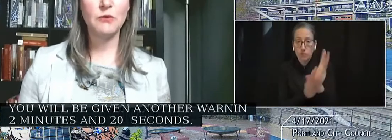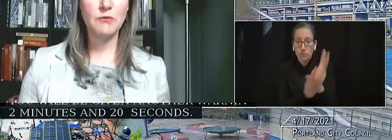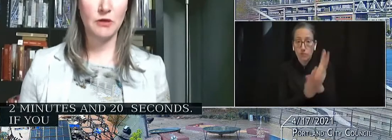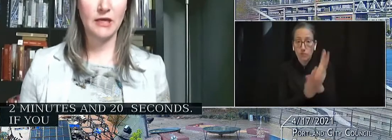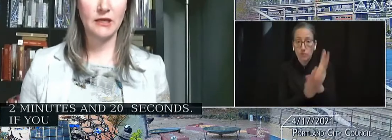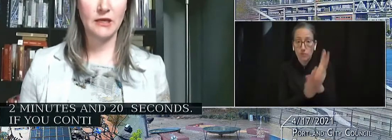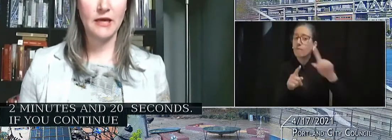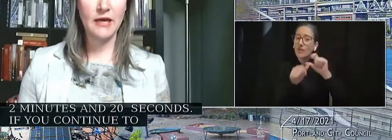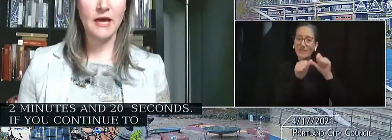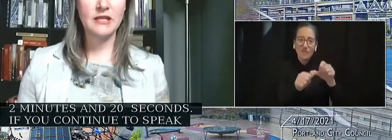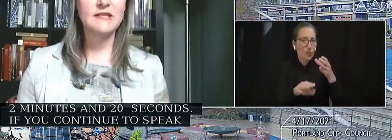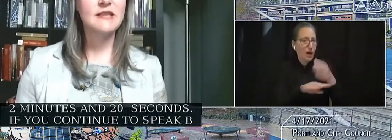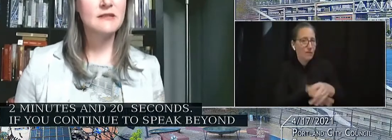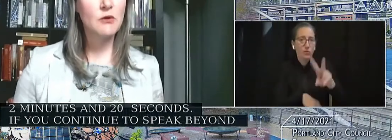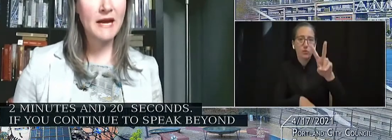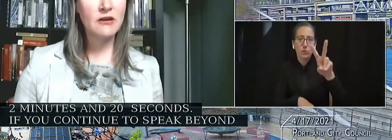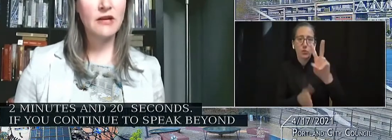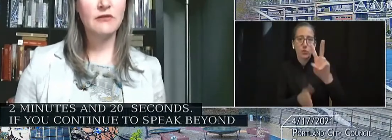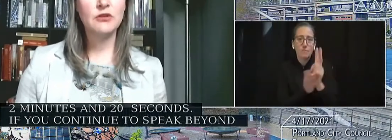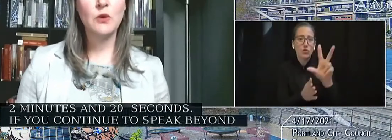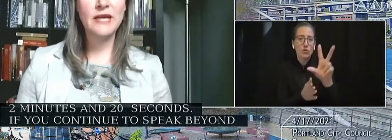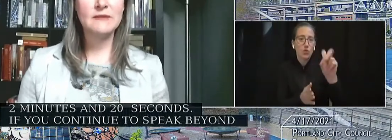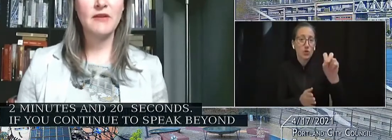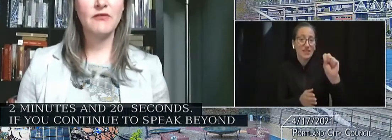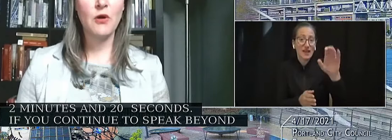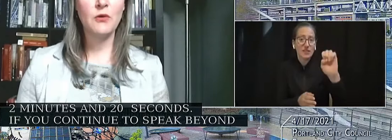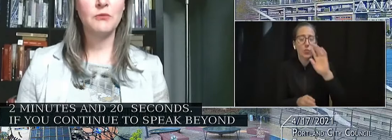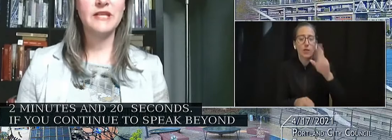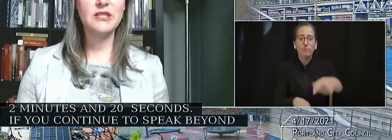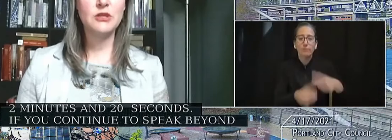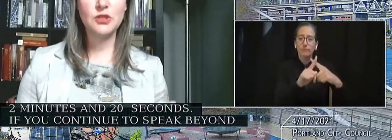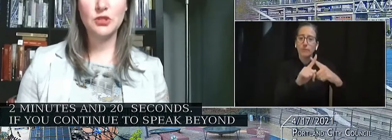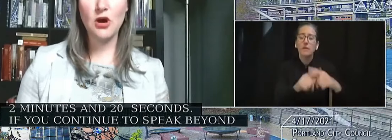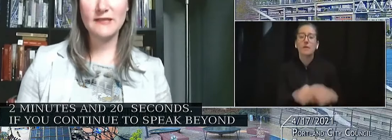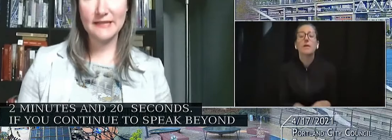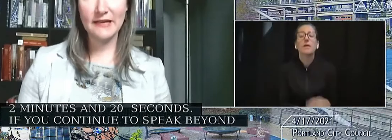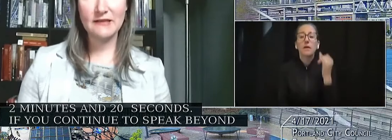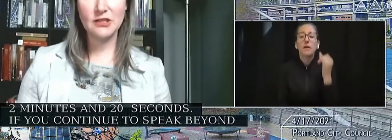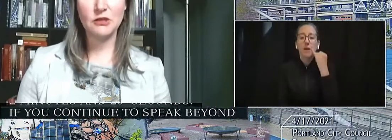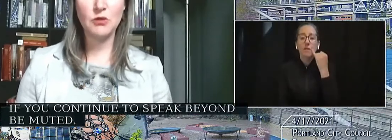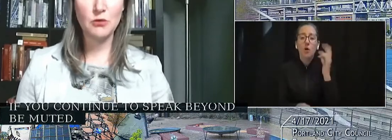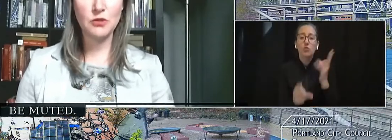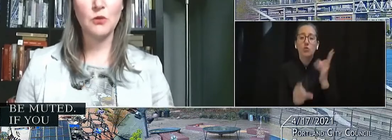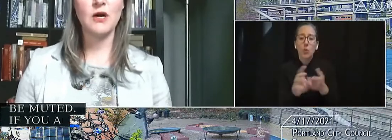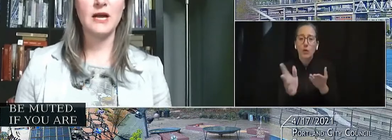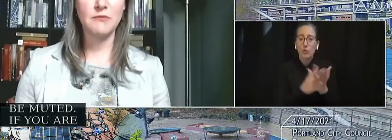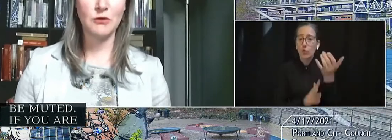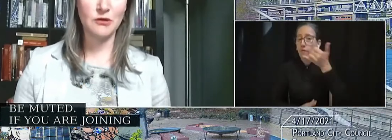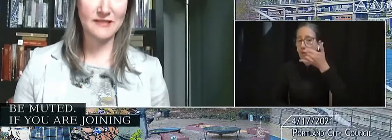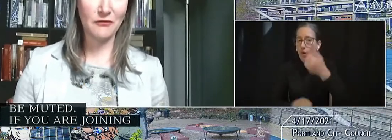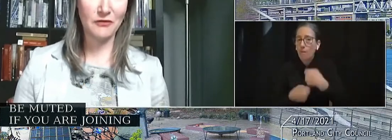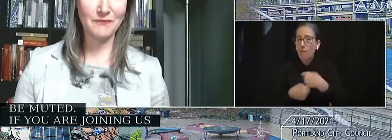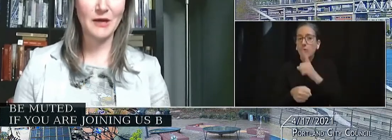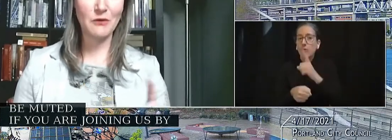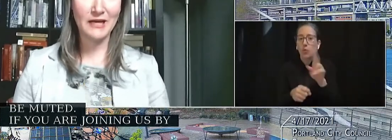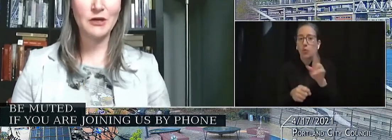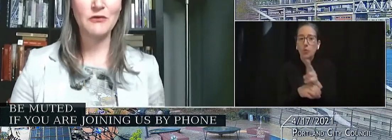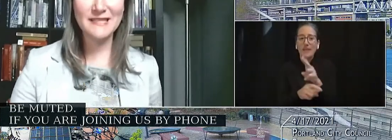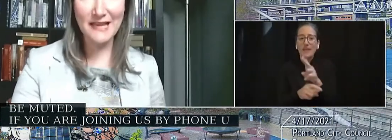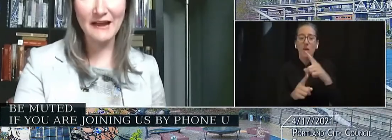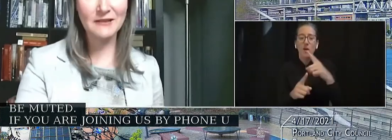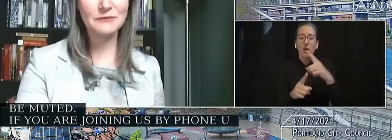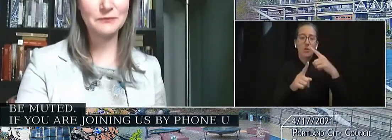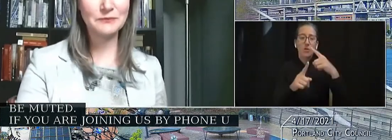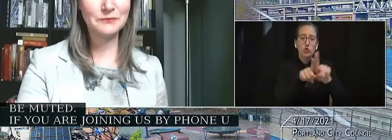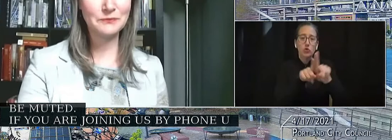seconds, she will be muted. Just as a reminder, if you're joining us by phone, please use star six to mute or unmute yourself. And I will